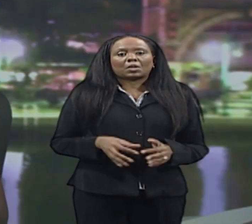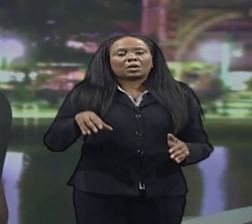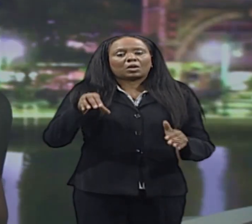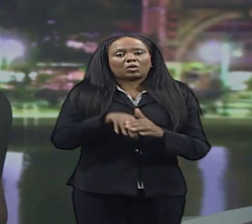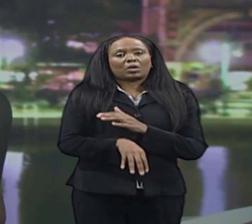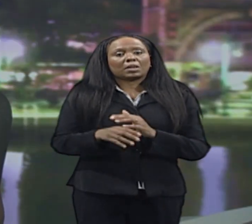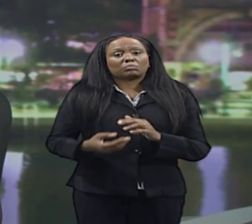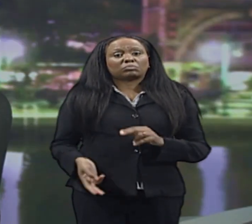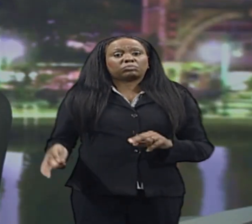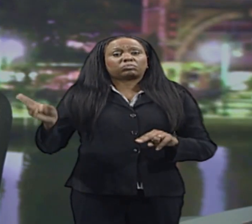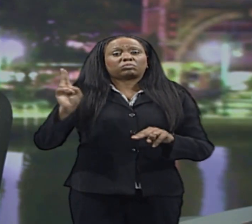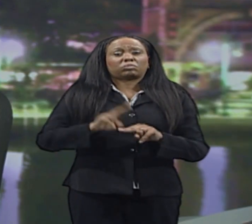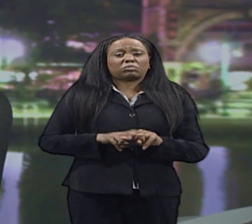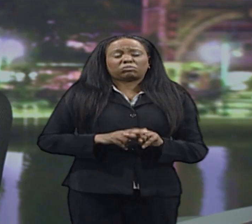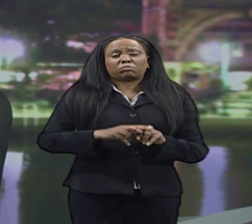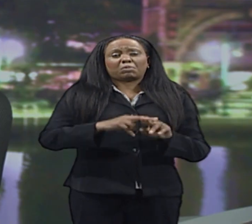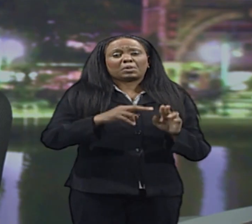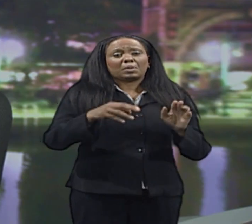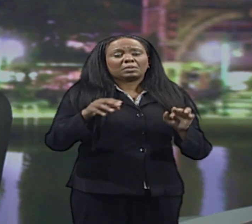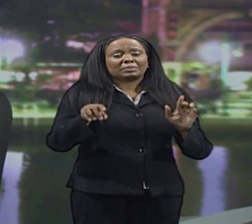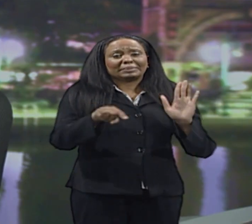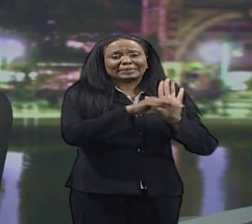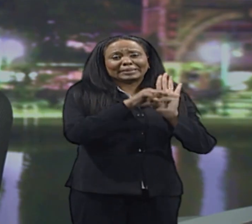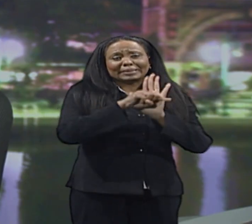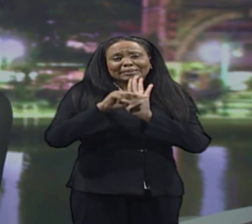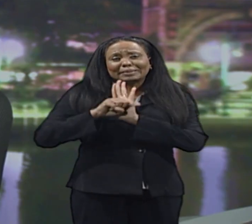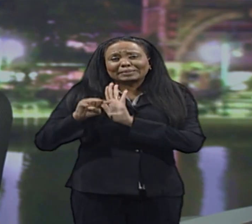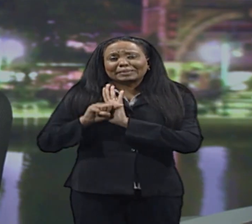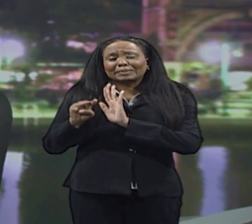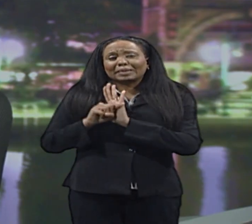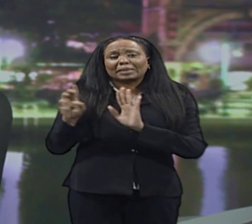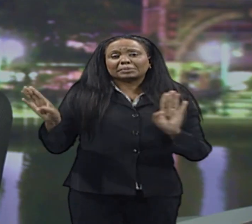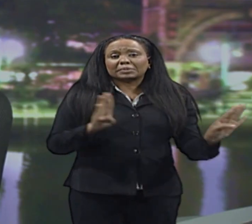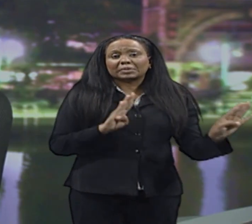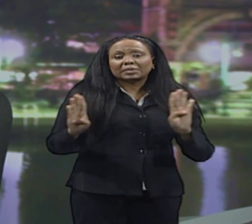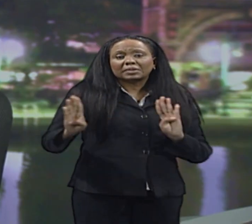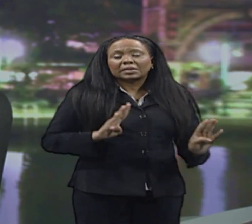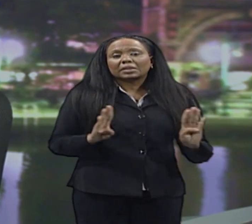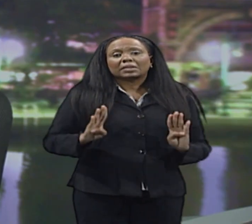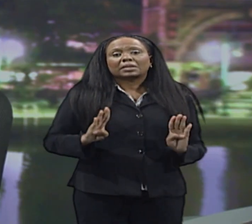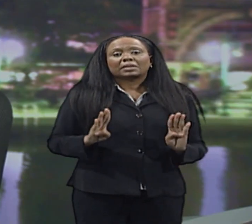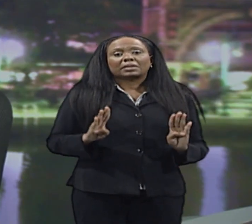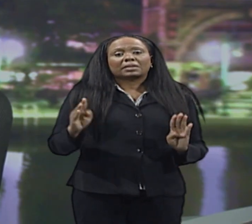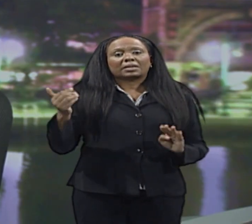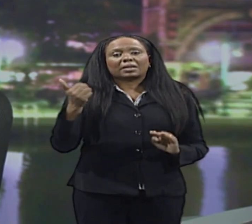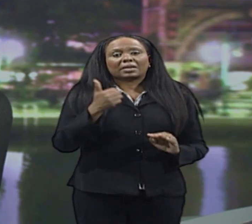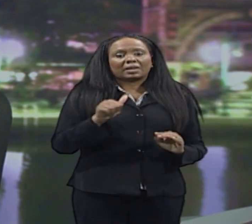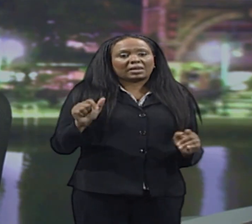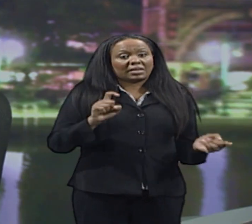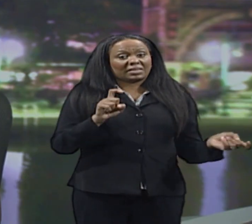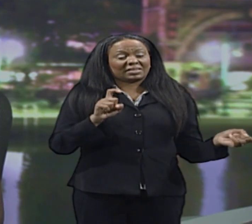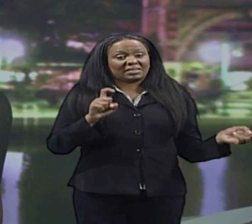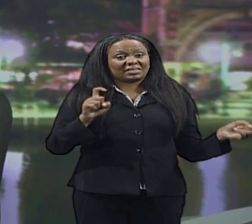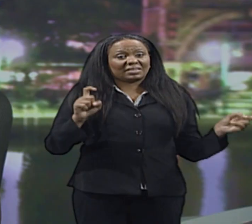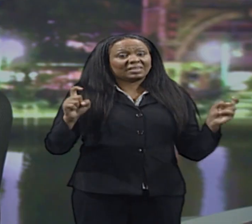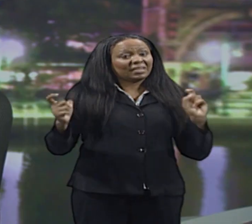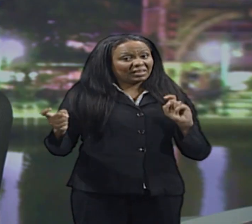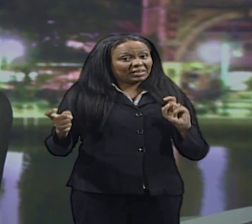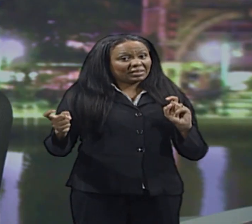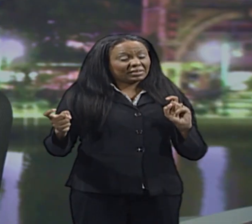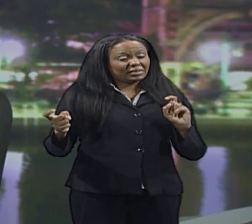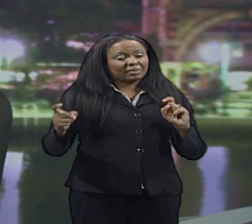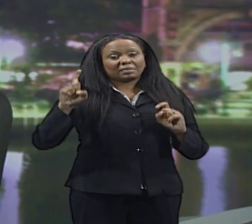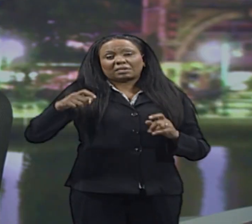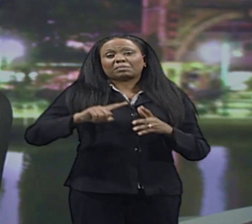a rise in crime, violence and negative behavior on the island, there's the thought that any change in these social ills must